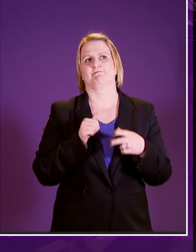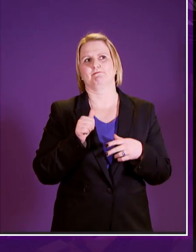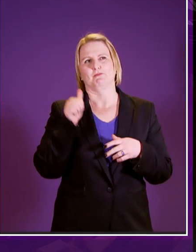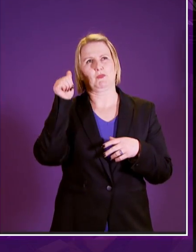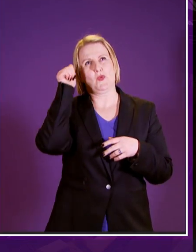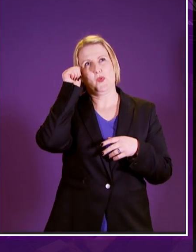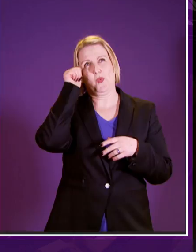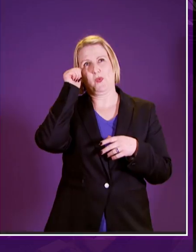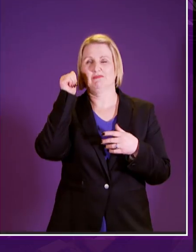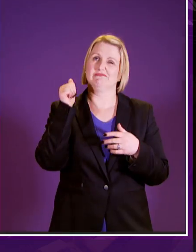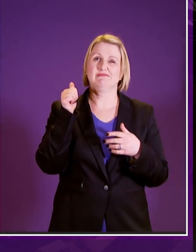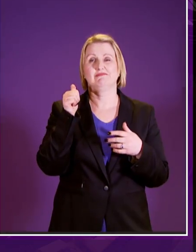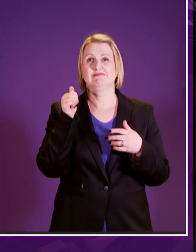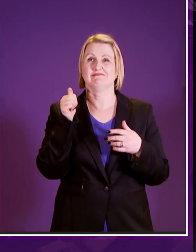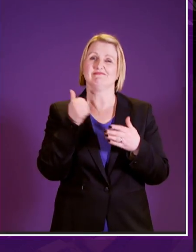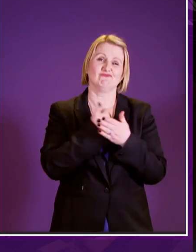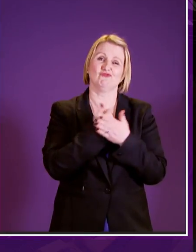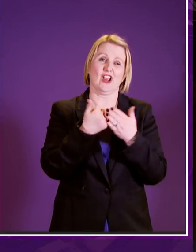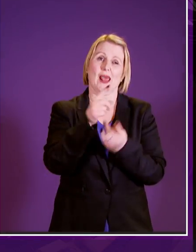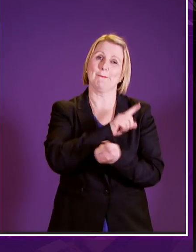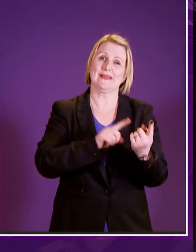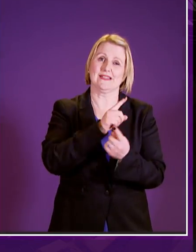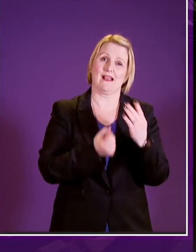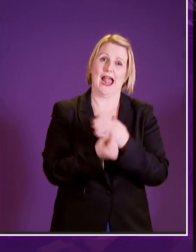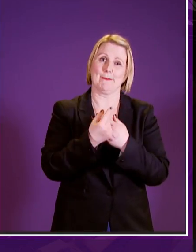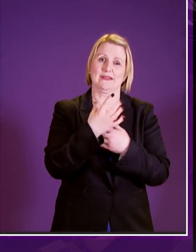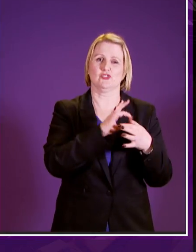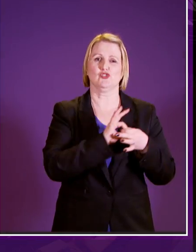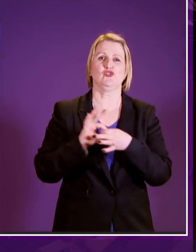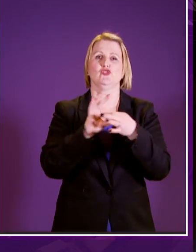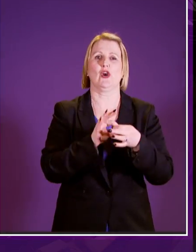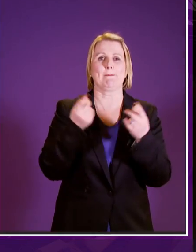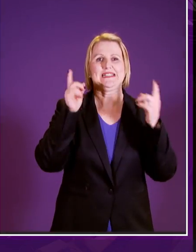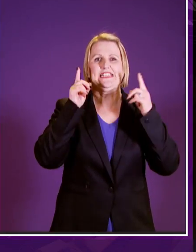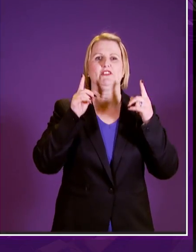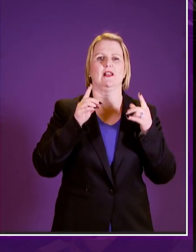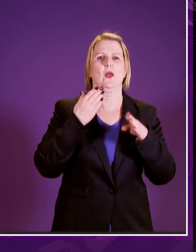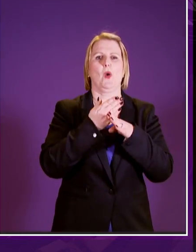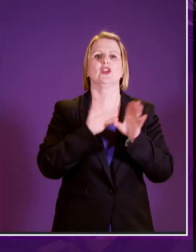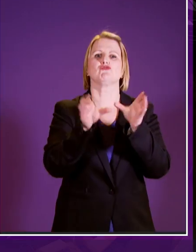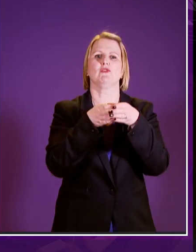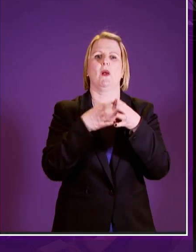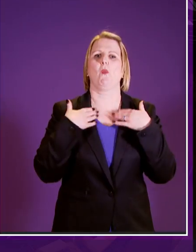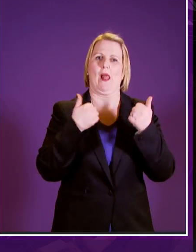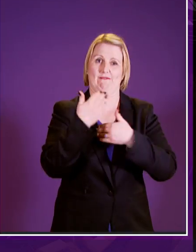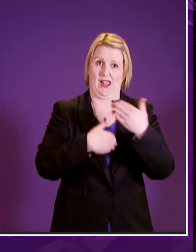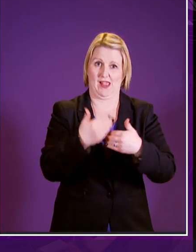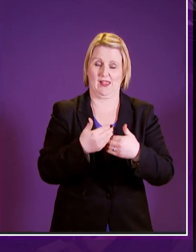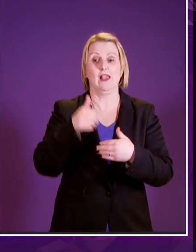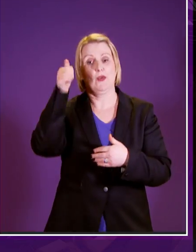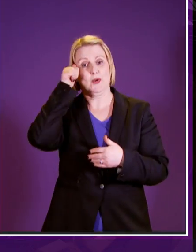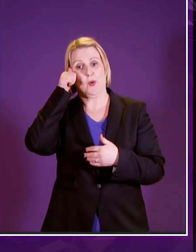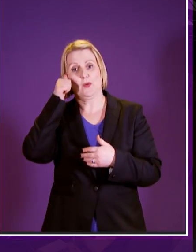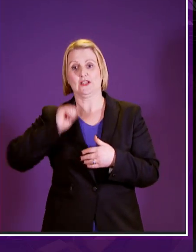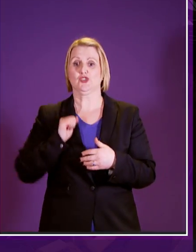probably irregular but nonetheless frequent meetings of the joint ministerial working group on welfare we know that we as members of the scottish parliament are